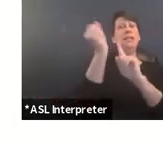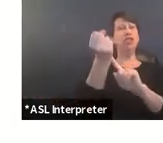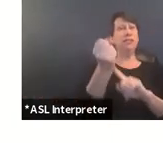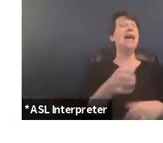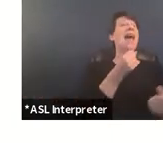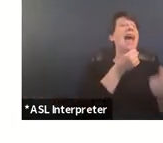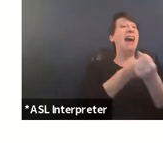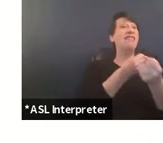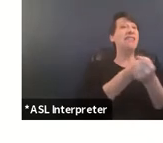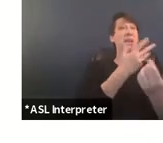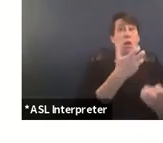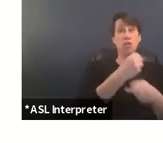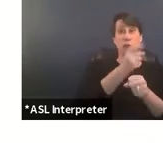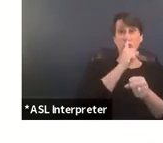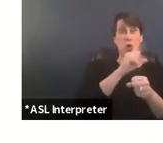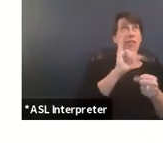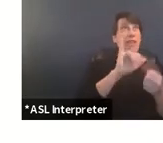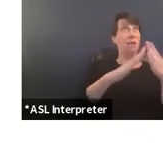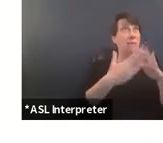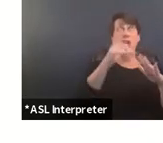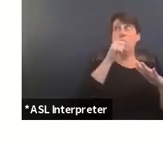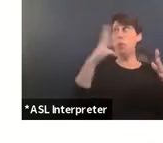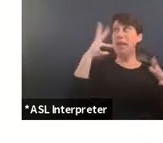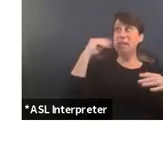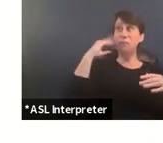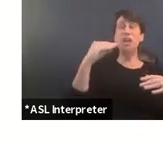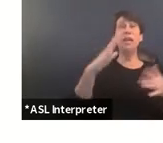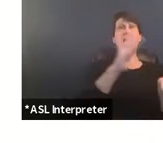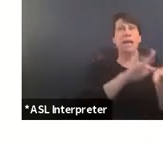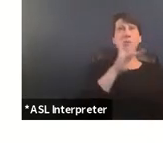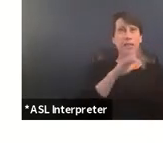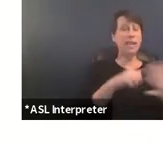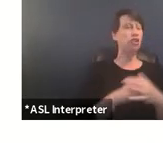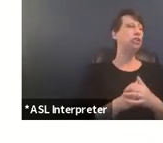seeks to ensure that communities who experience exploitation